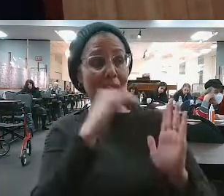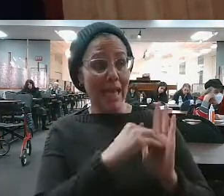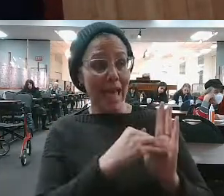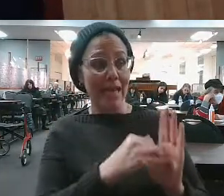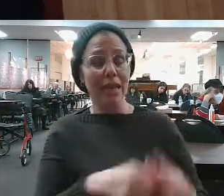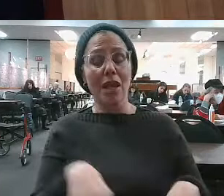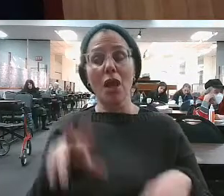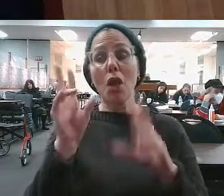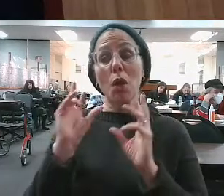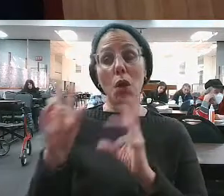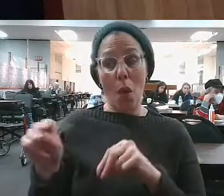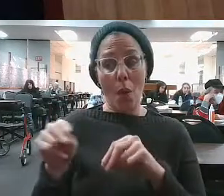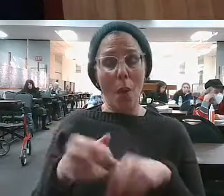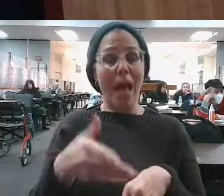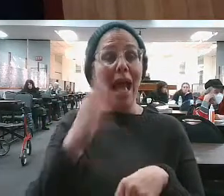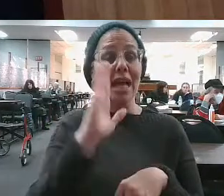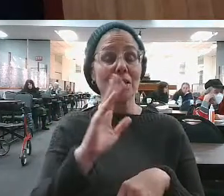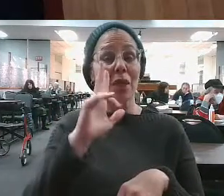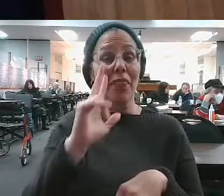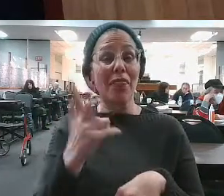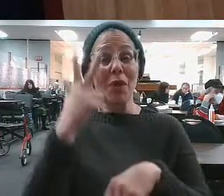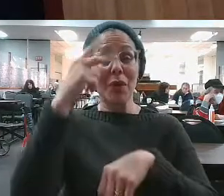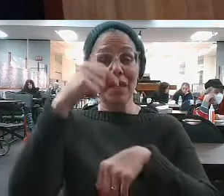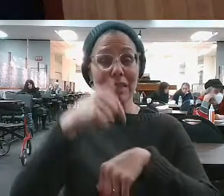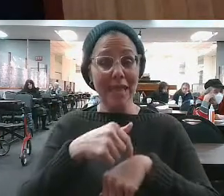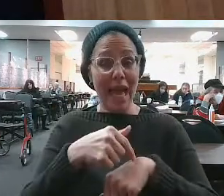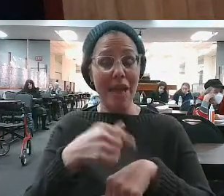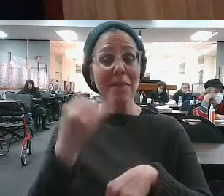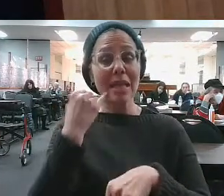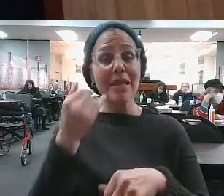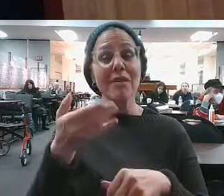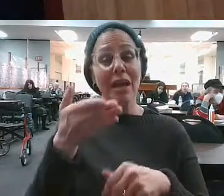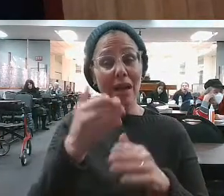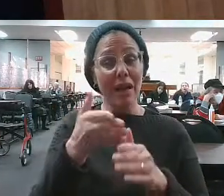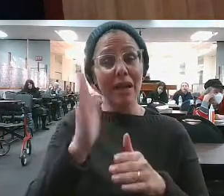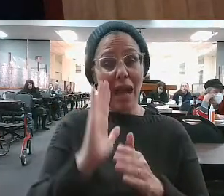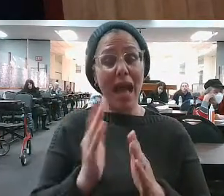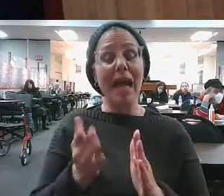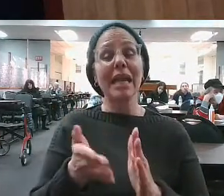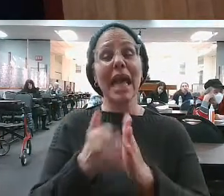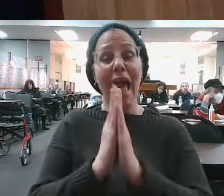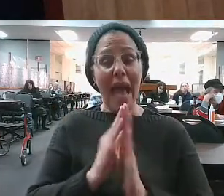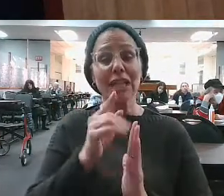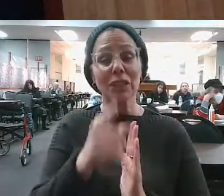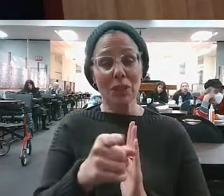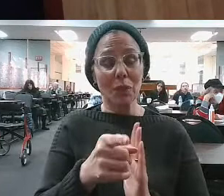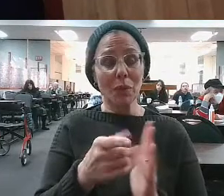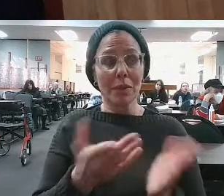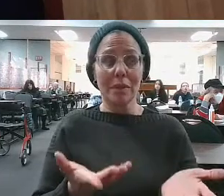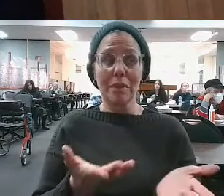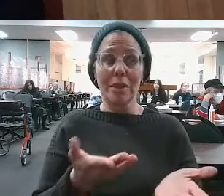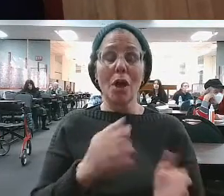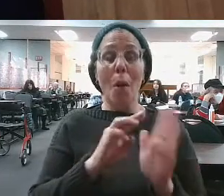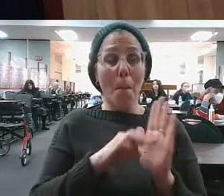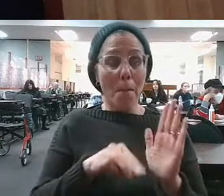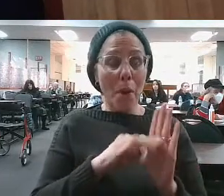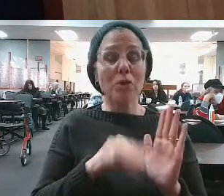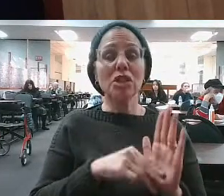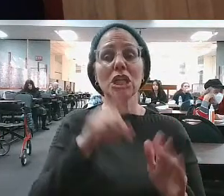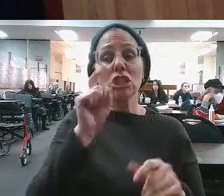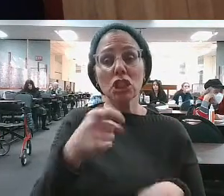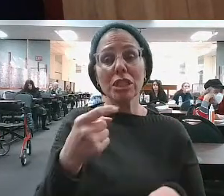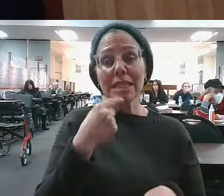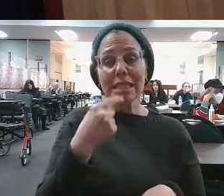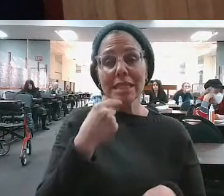when God calls upon you to do something, there's only one answer, which is, yes. Yes. Absolutely. Fine.